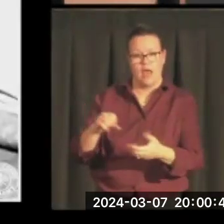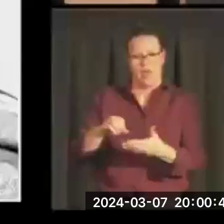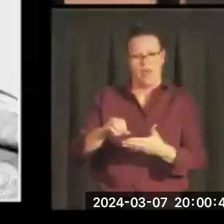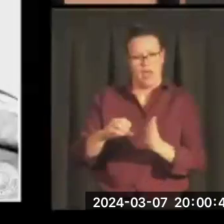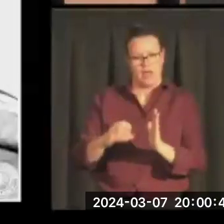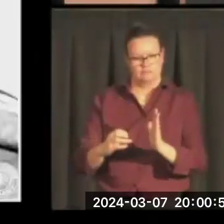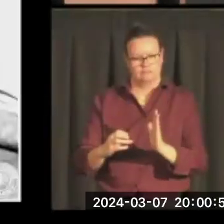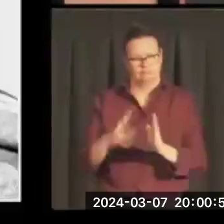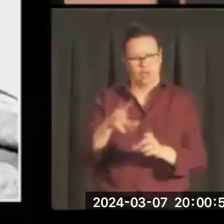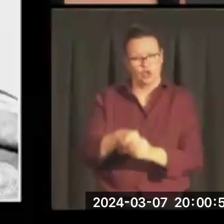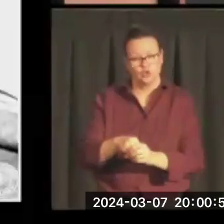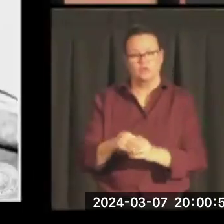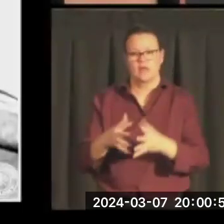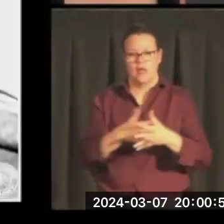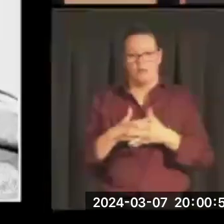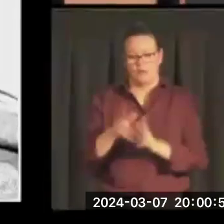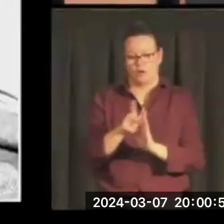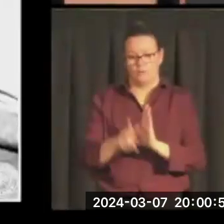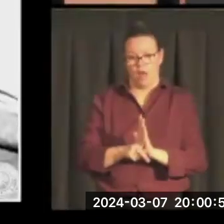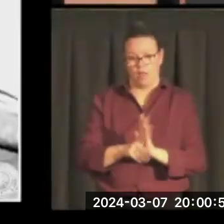war, because this occurred in 1944.